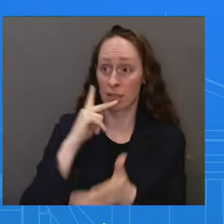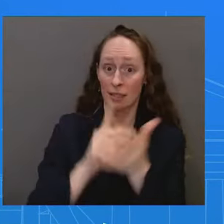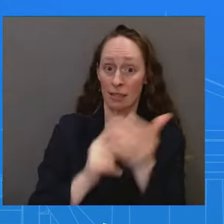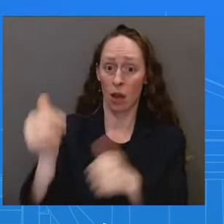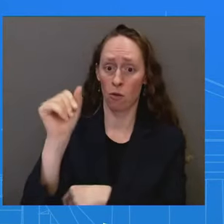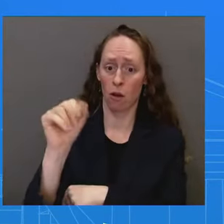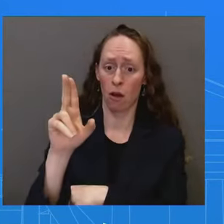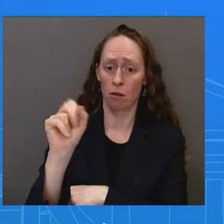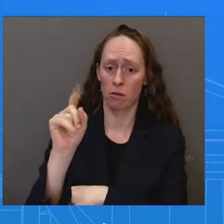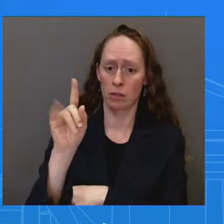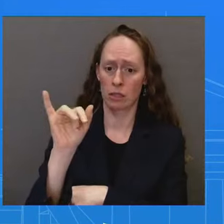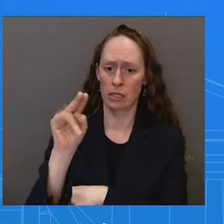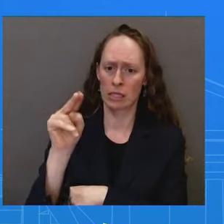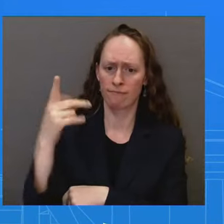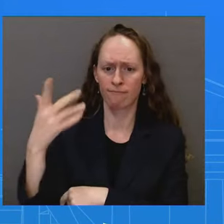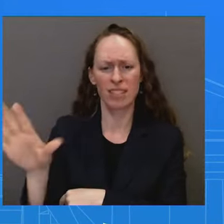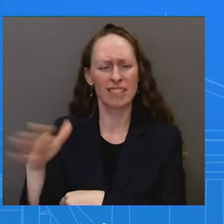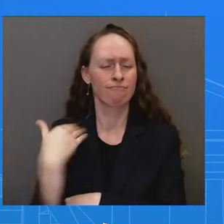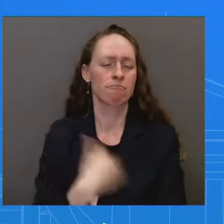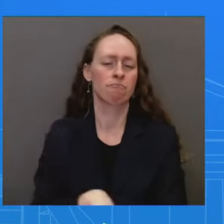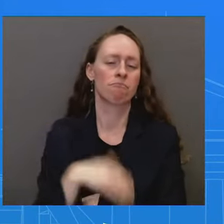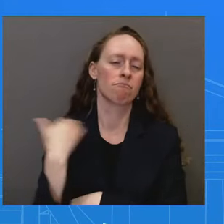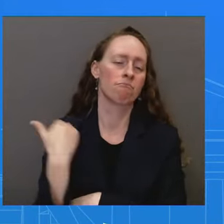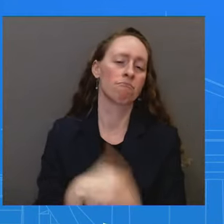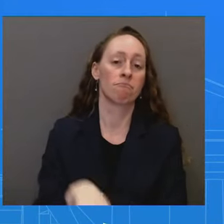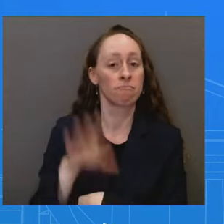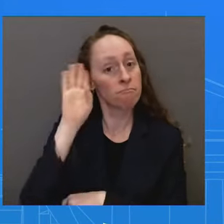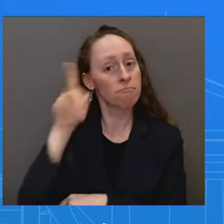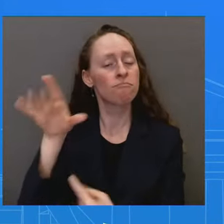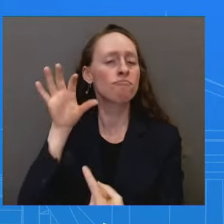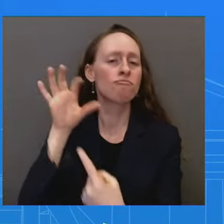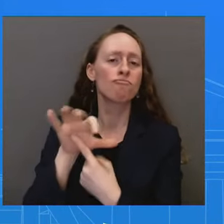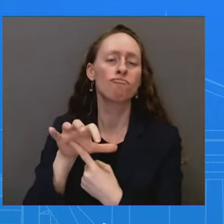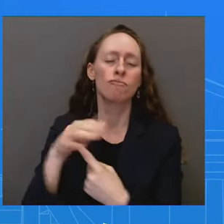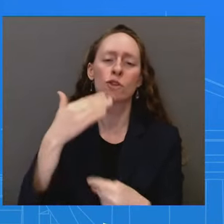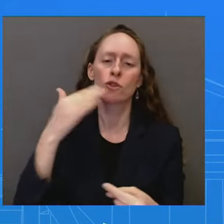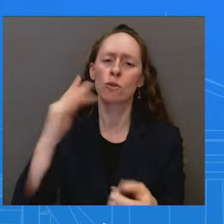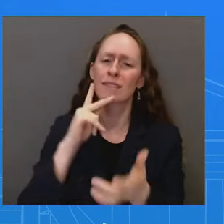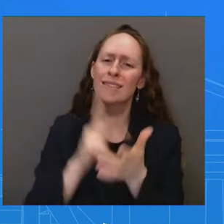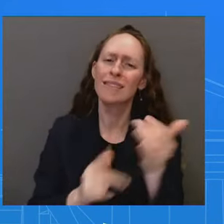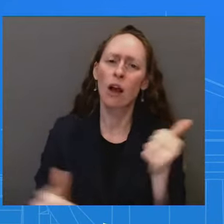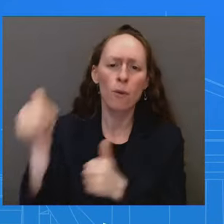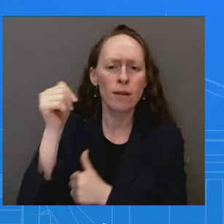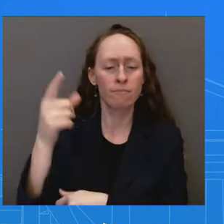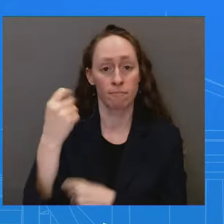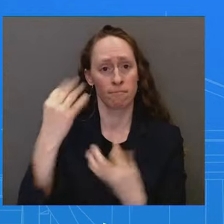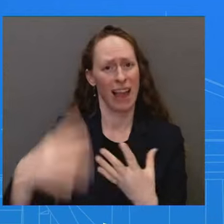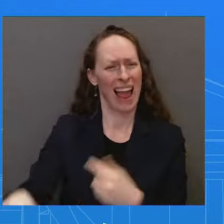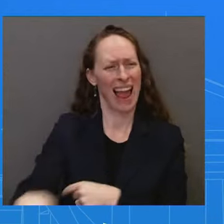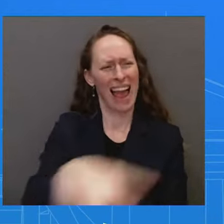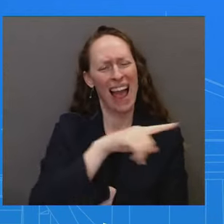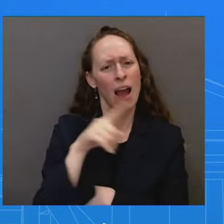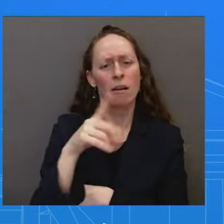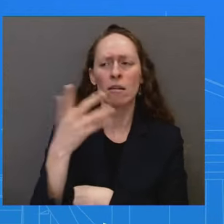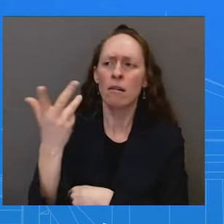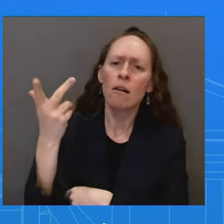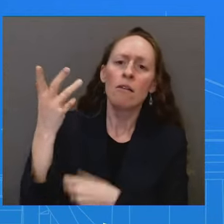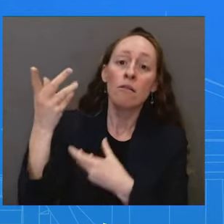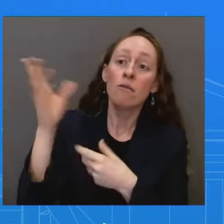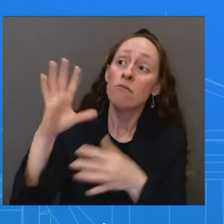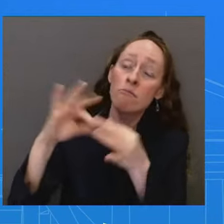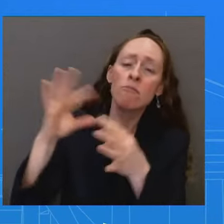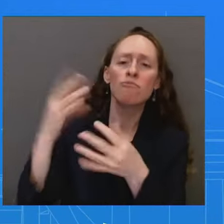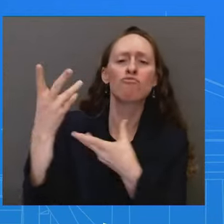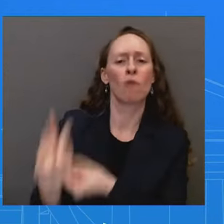faith and confidence of the commander in chief. He has led the department at an incredibly dangerous time for our national security